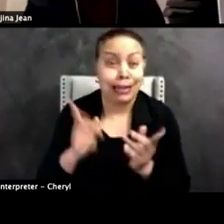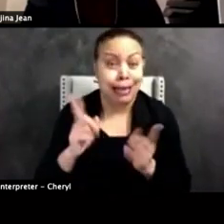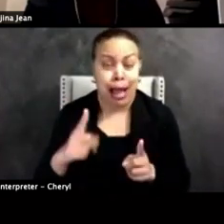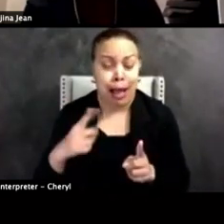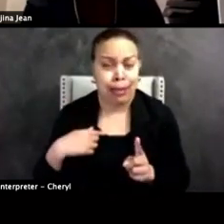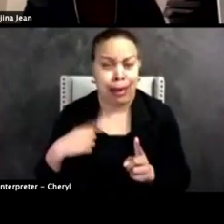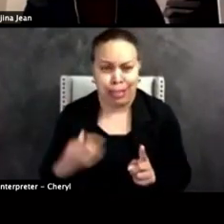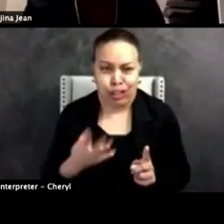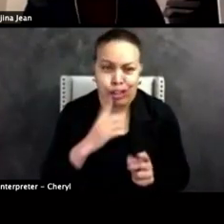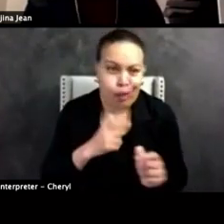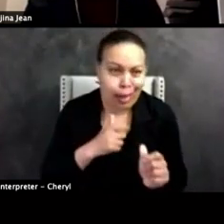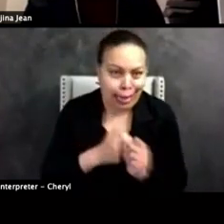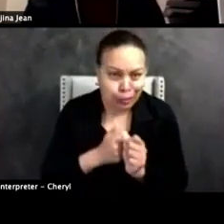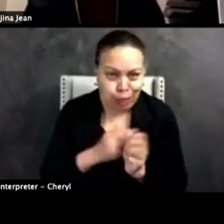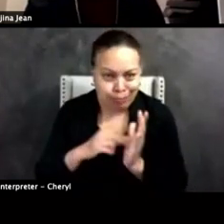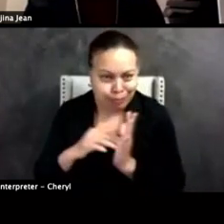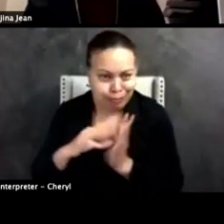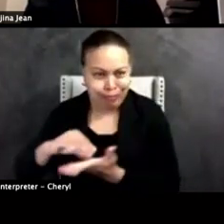catching up on it. But